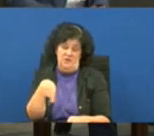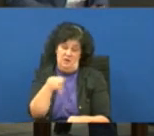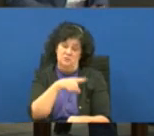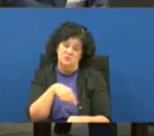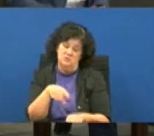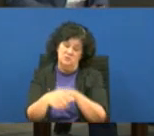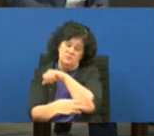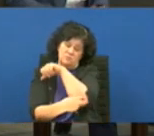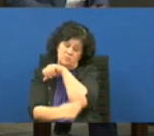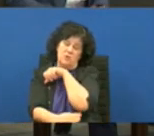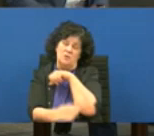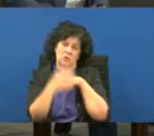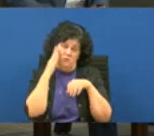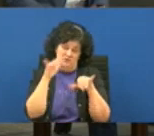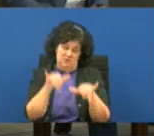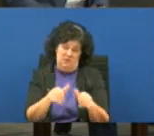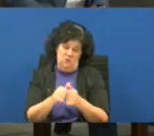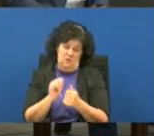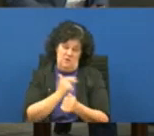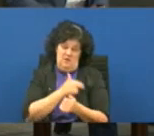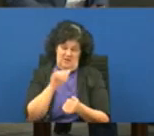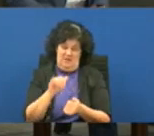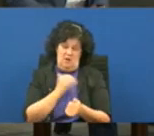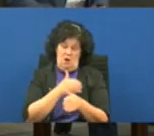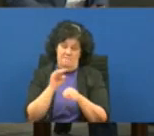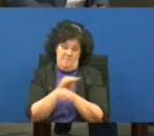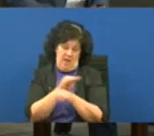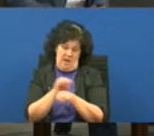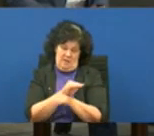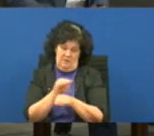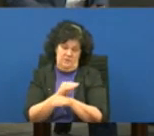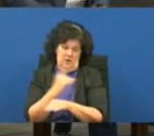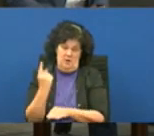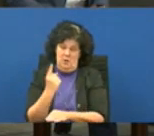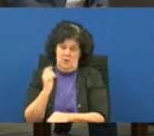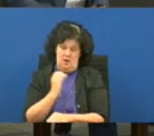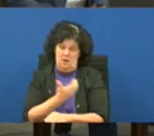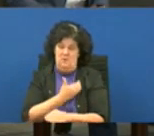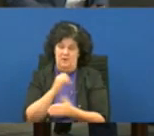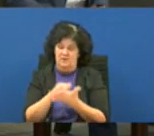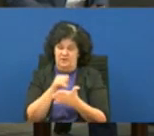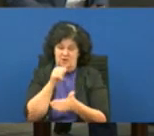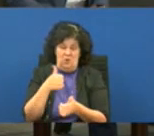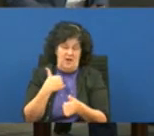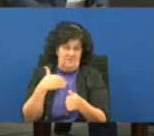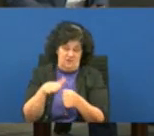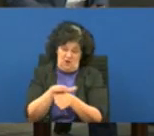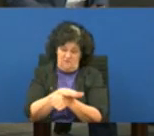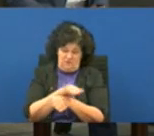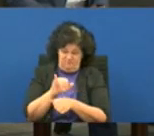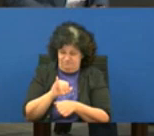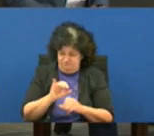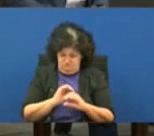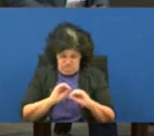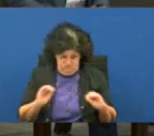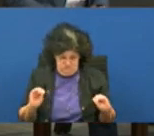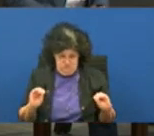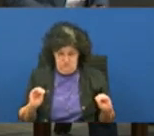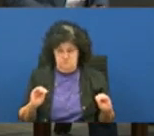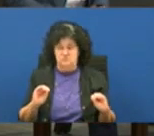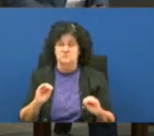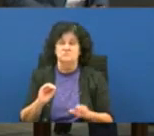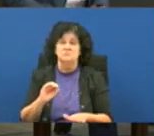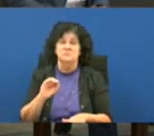that's that's the kind of math we have to do everywhere there are always those that we have that don't have coverage that's true in every state and we do non-medicaid